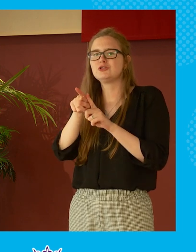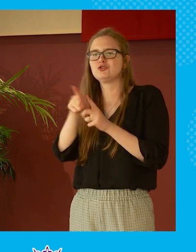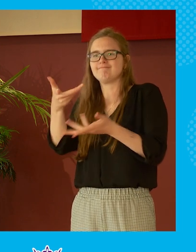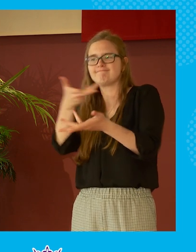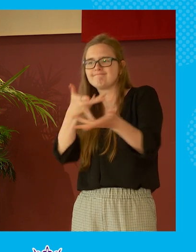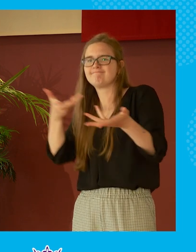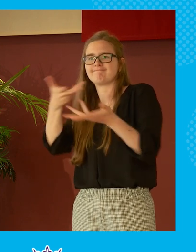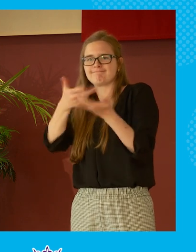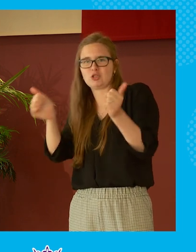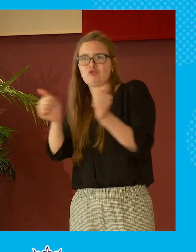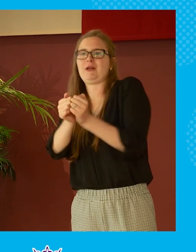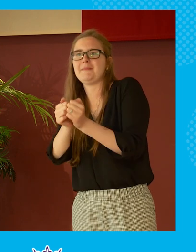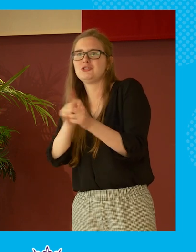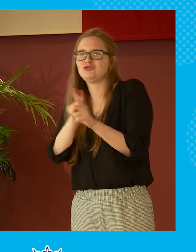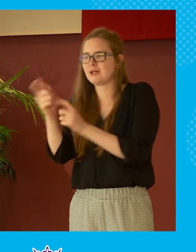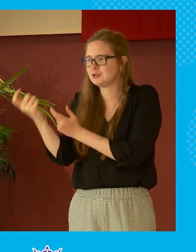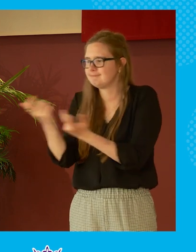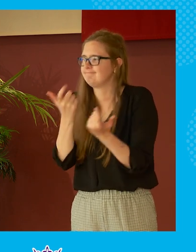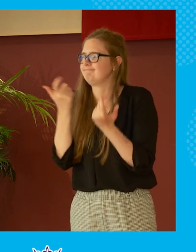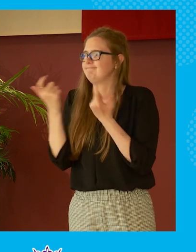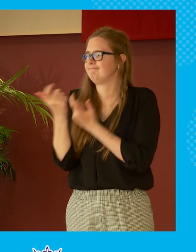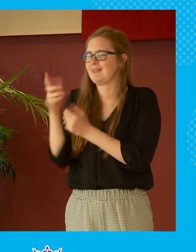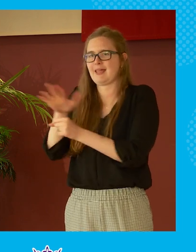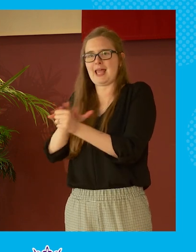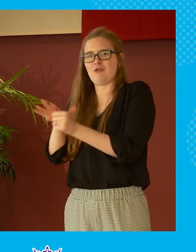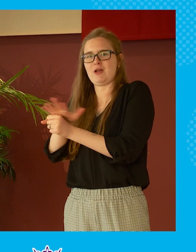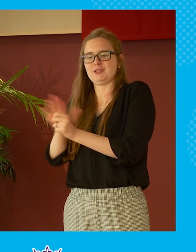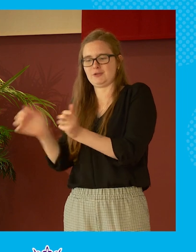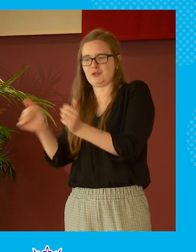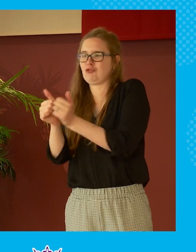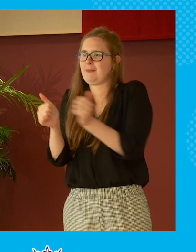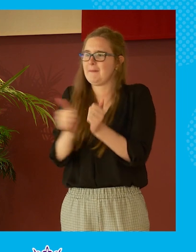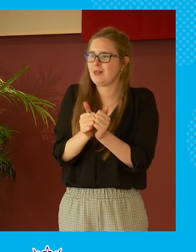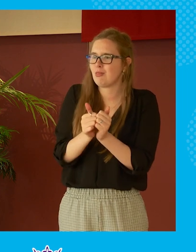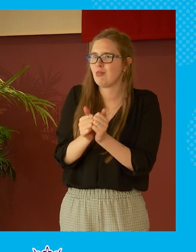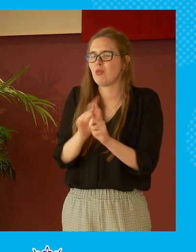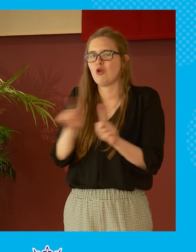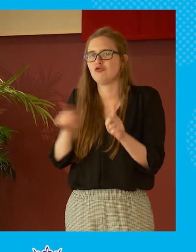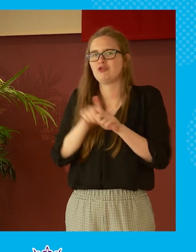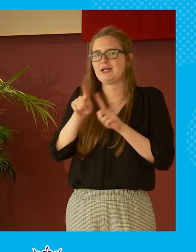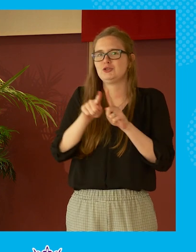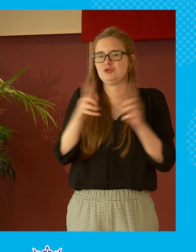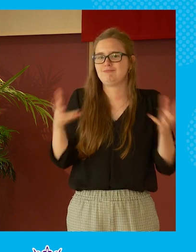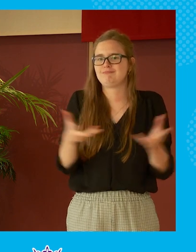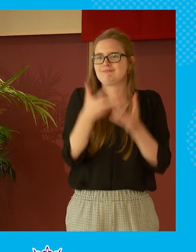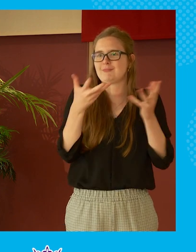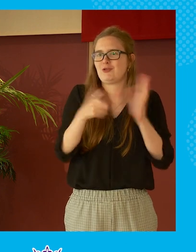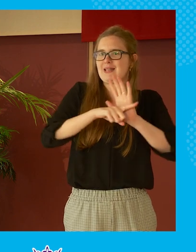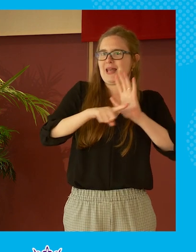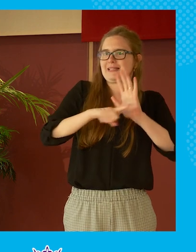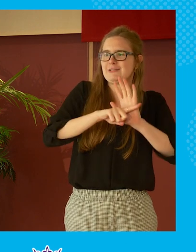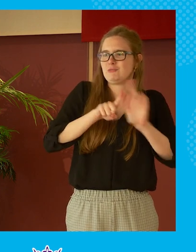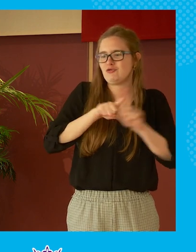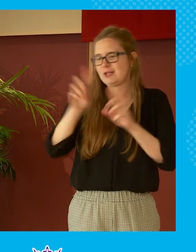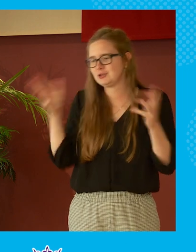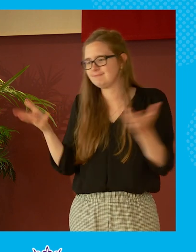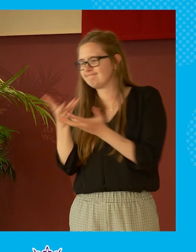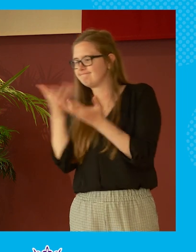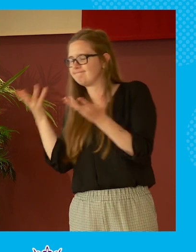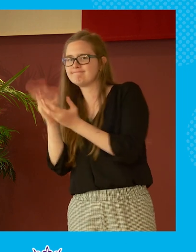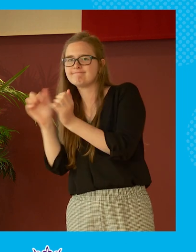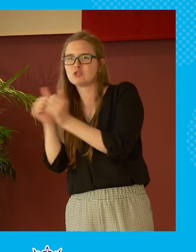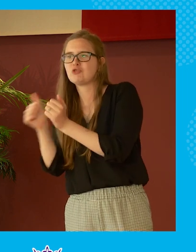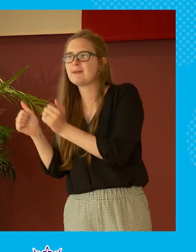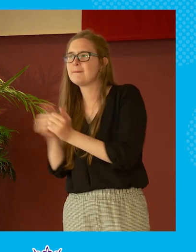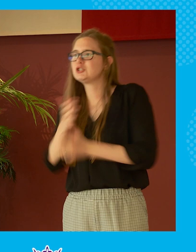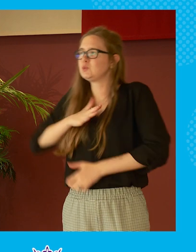agreements so you're you're hunting down the areas of of agreement rather than amplifying the areas of disagreement i mean is that is that something we need